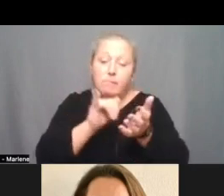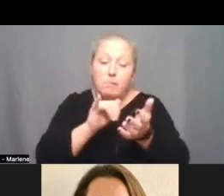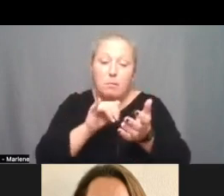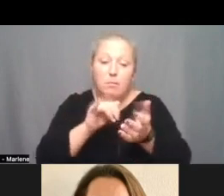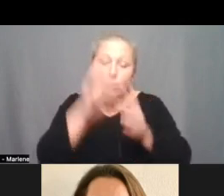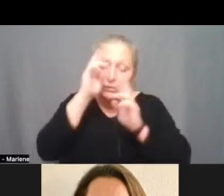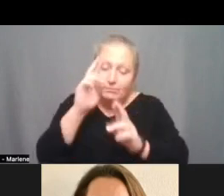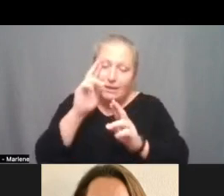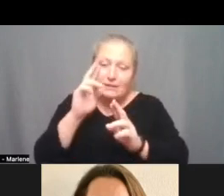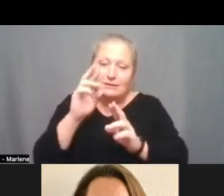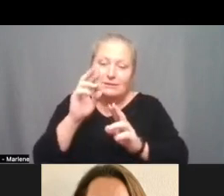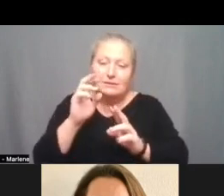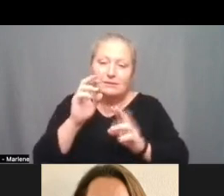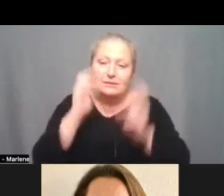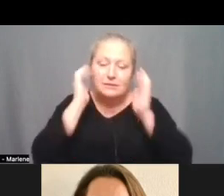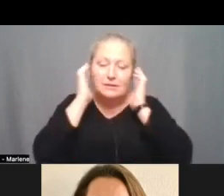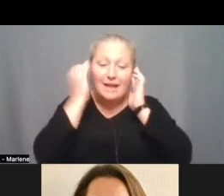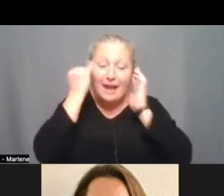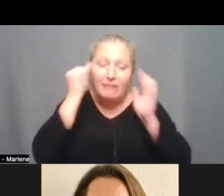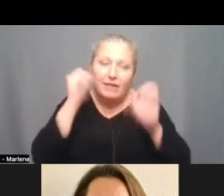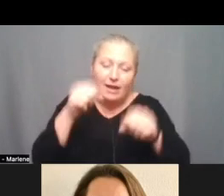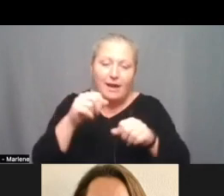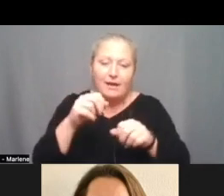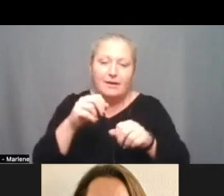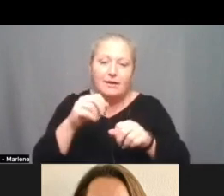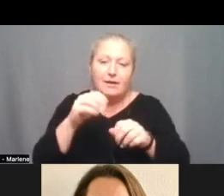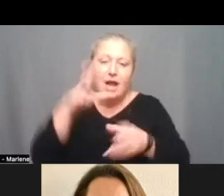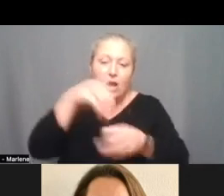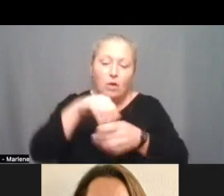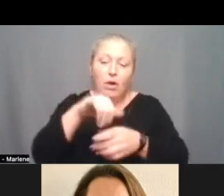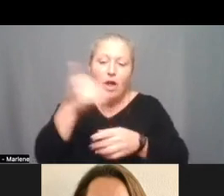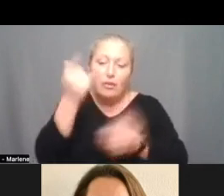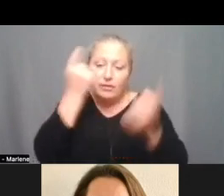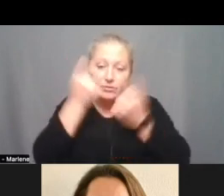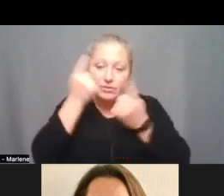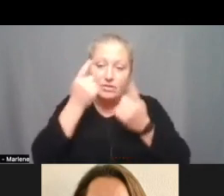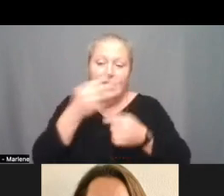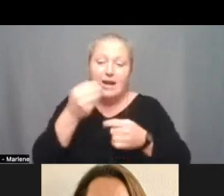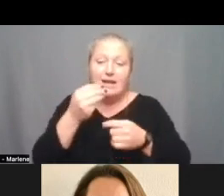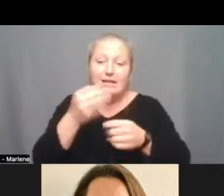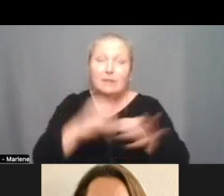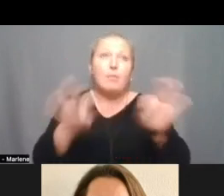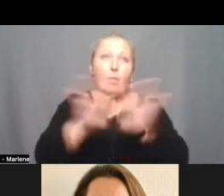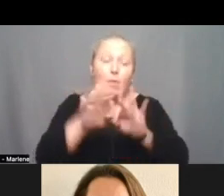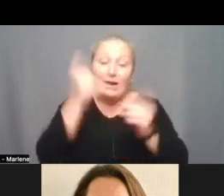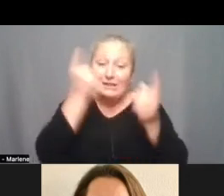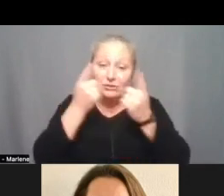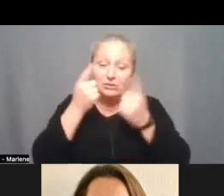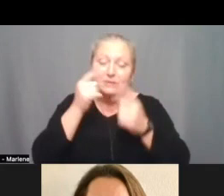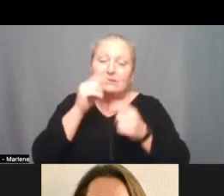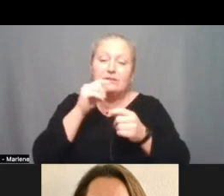incumbency if possible, including other considerations and a very key consideration in that respect.